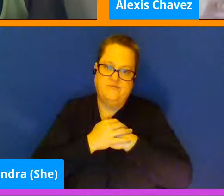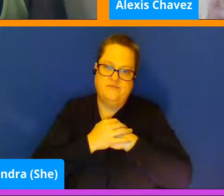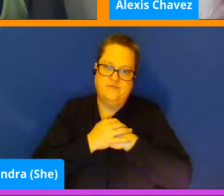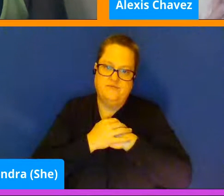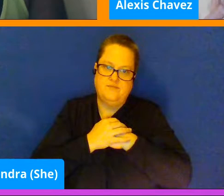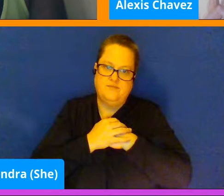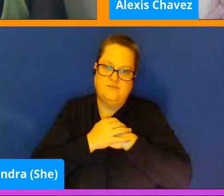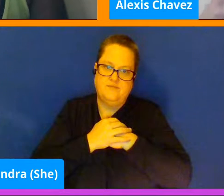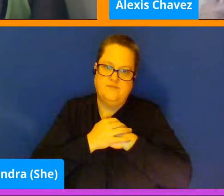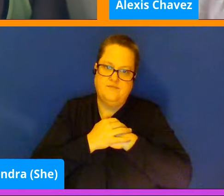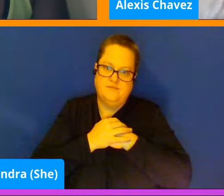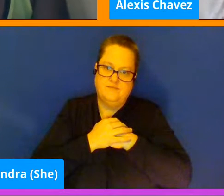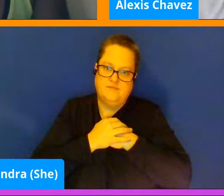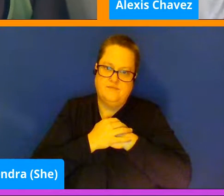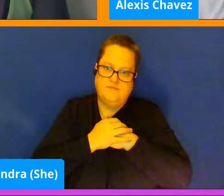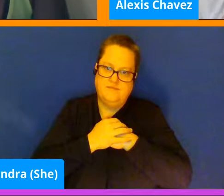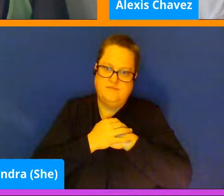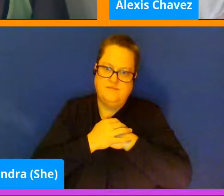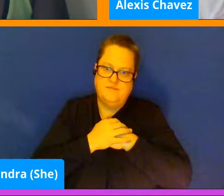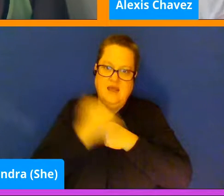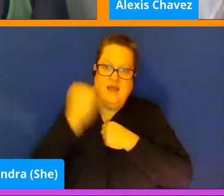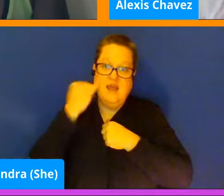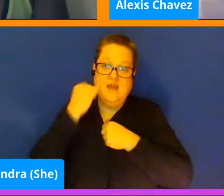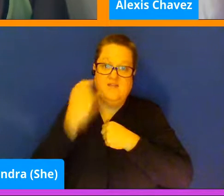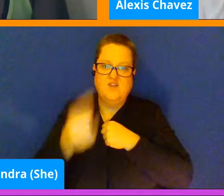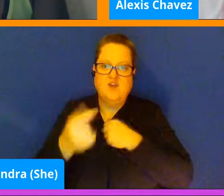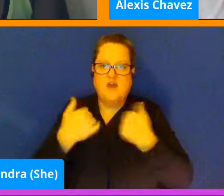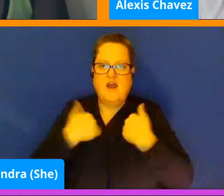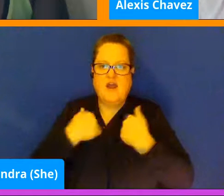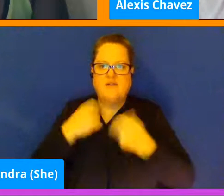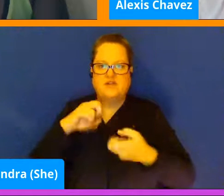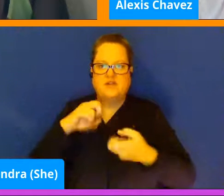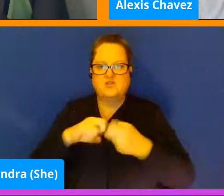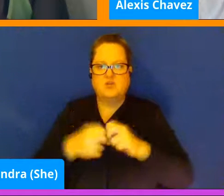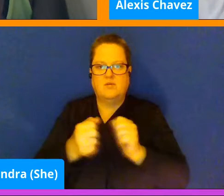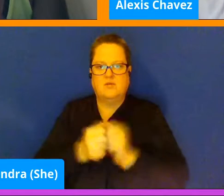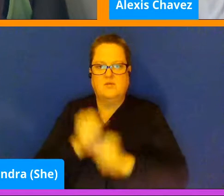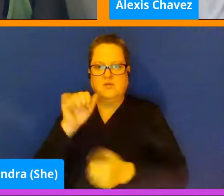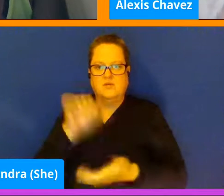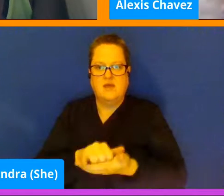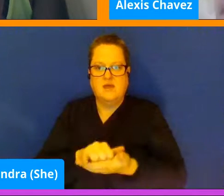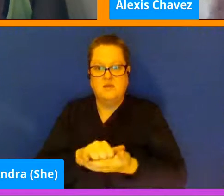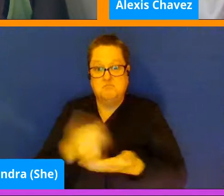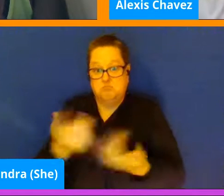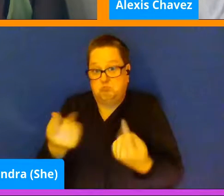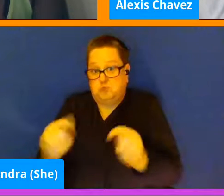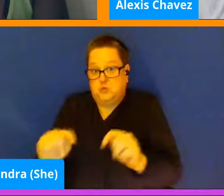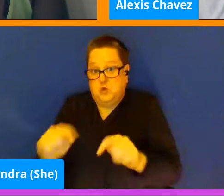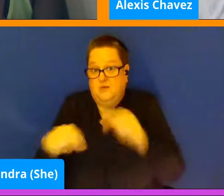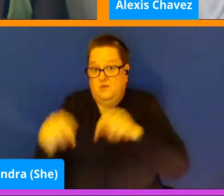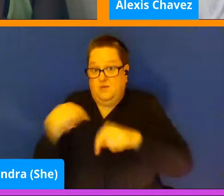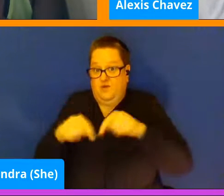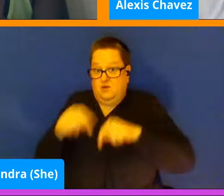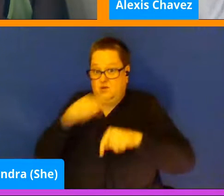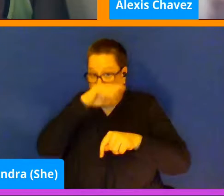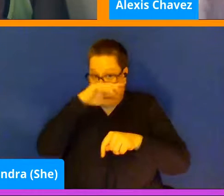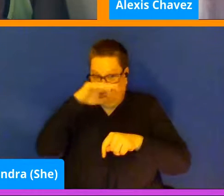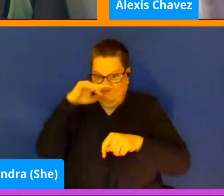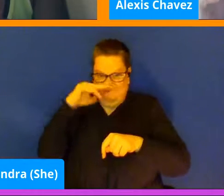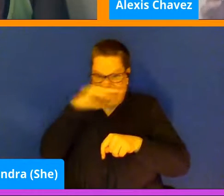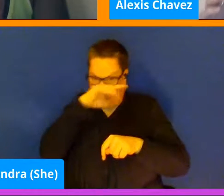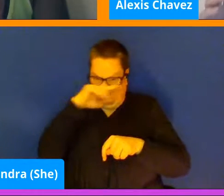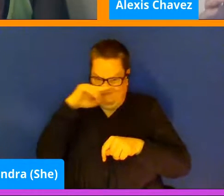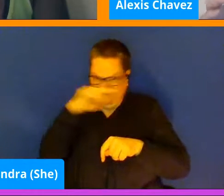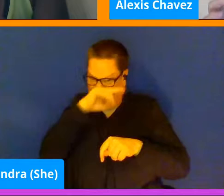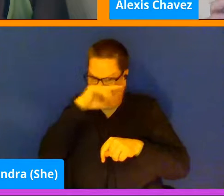And if you're having trouble doing that, try things in the reverse first. If